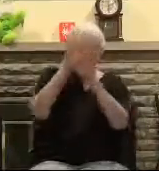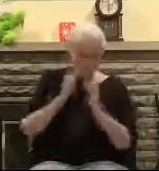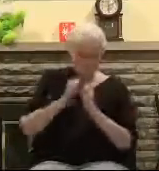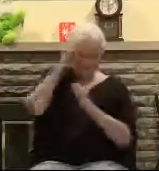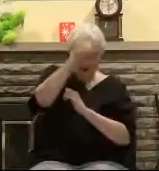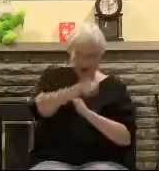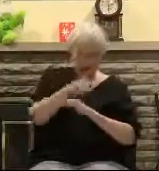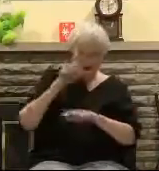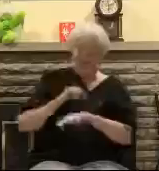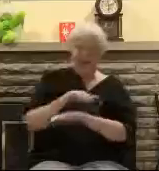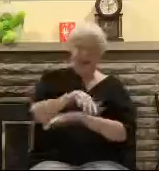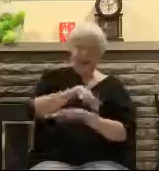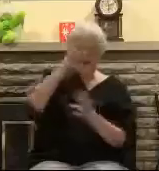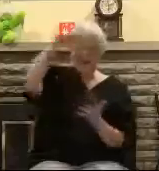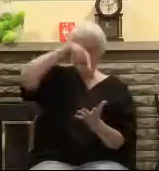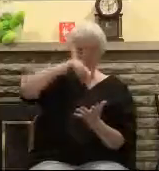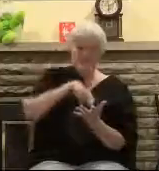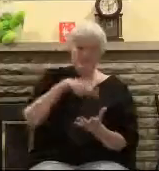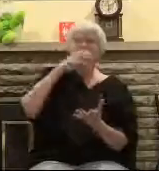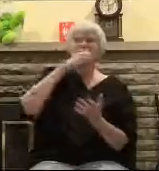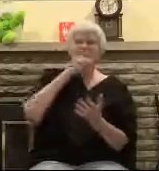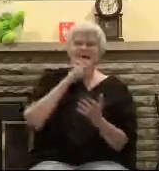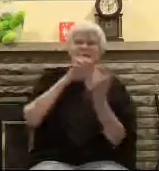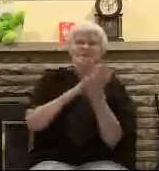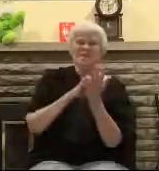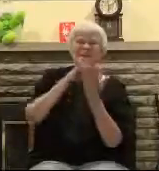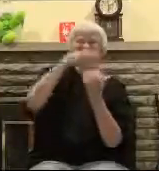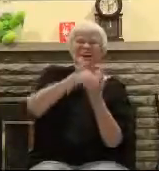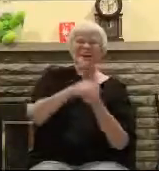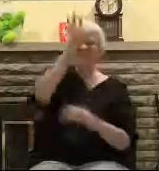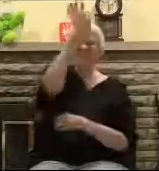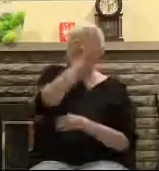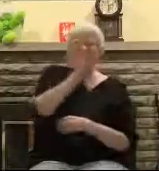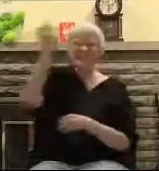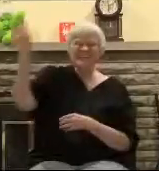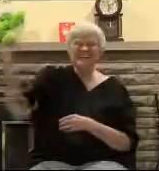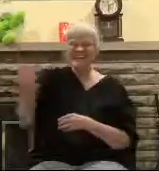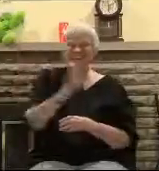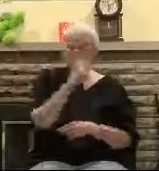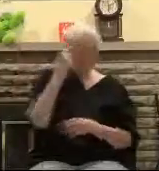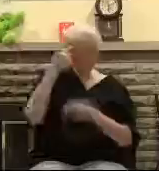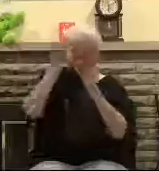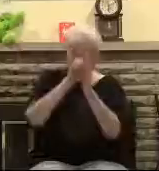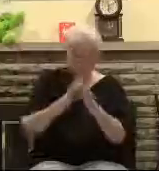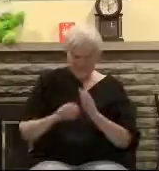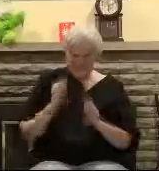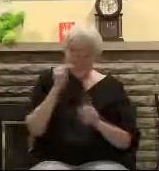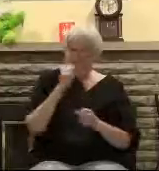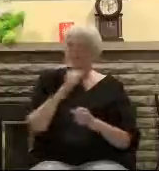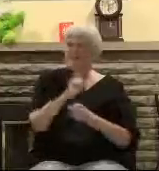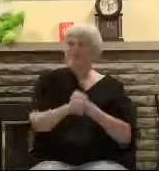on a hill far away stood an old rugged